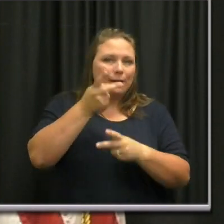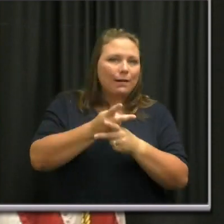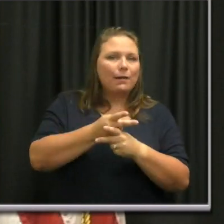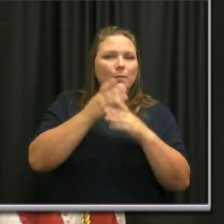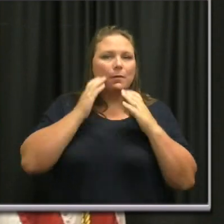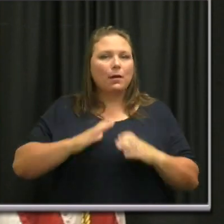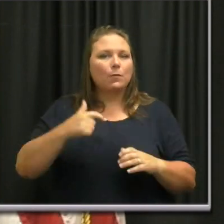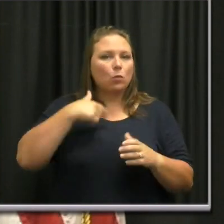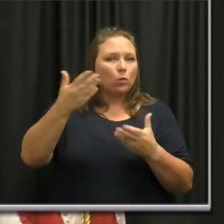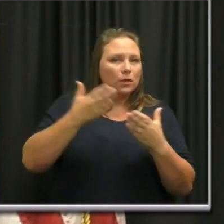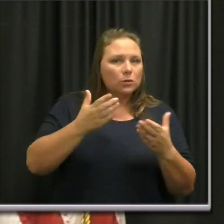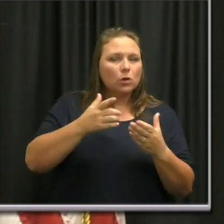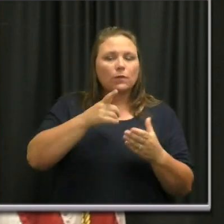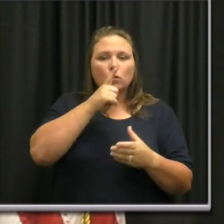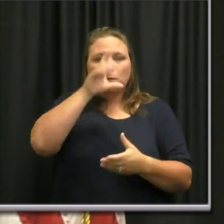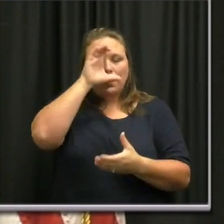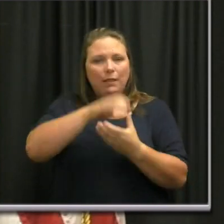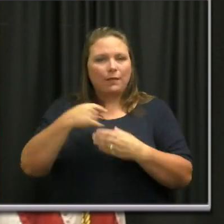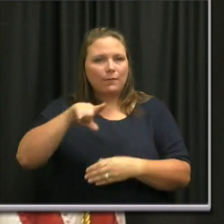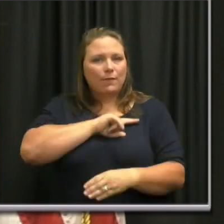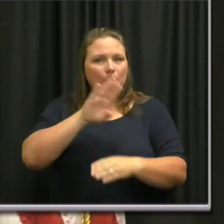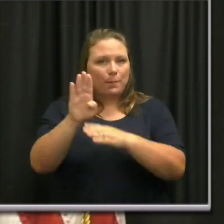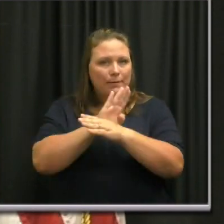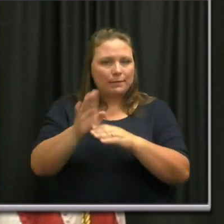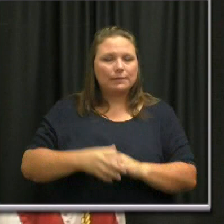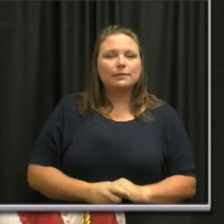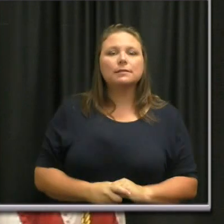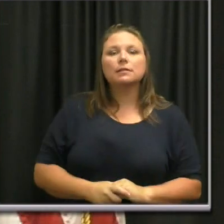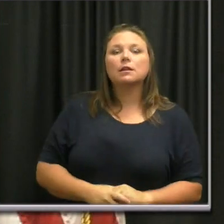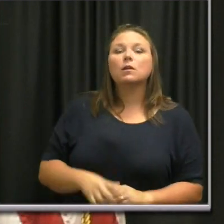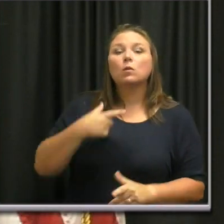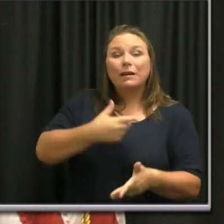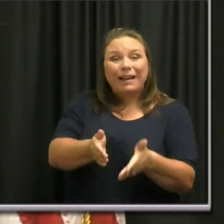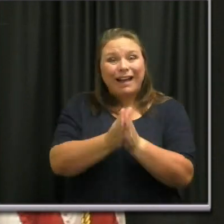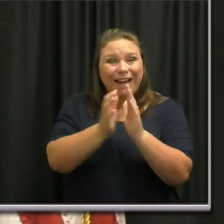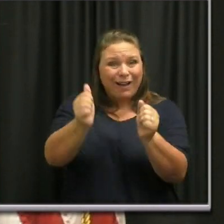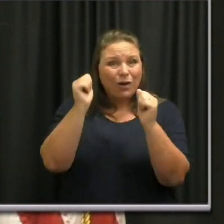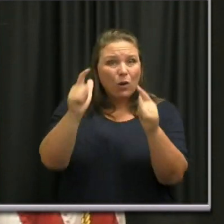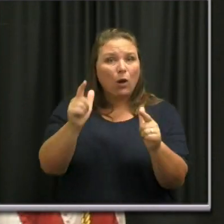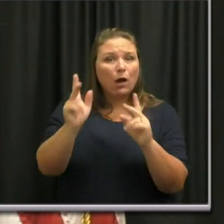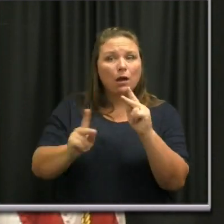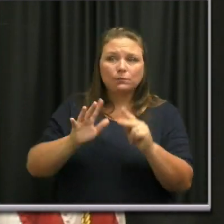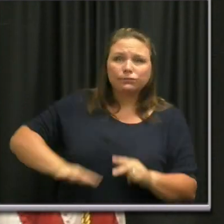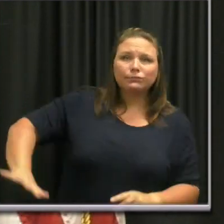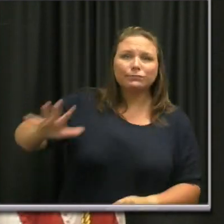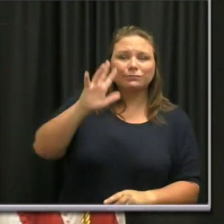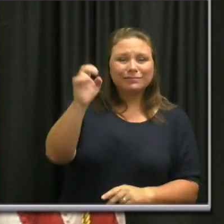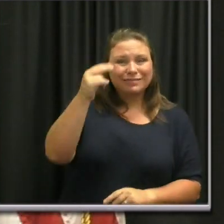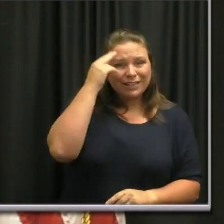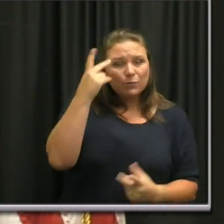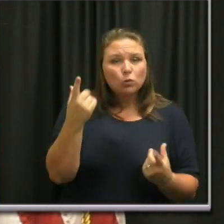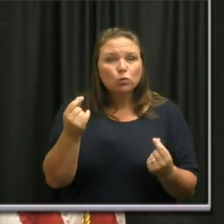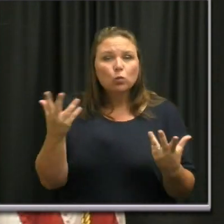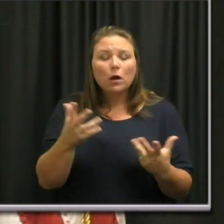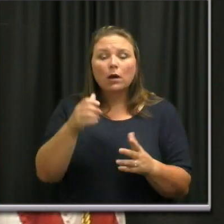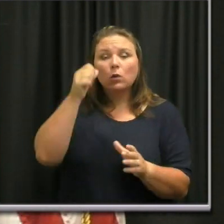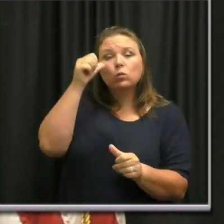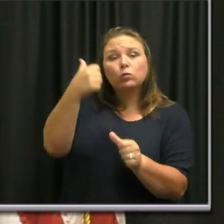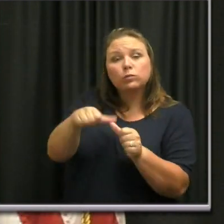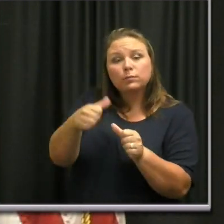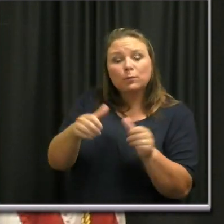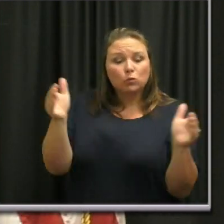serve believe in our business. What we are asking everyone in Nashville to do is to remember